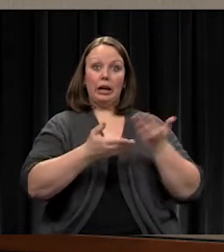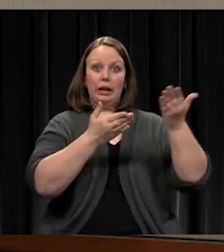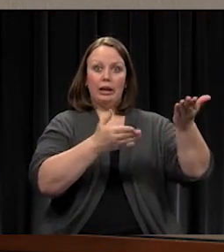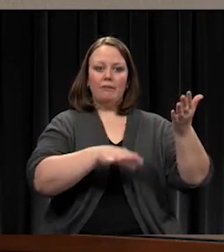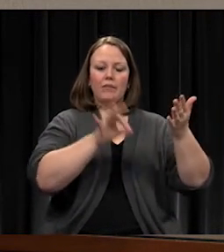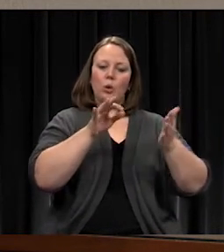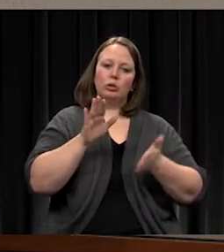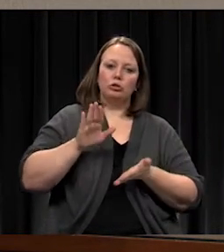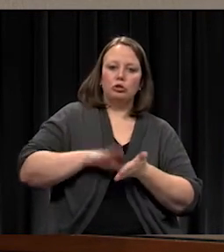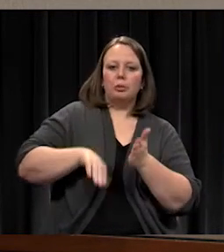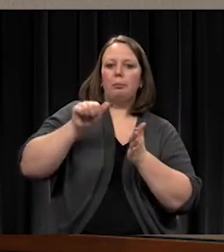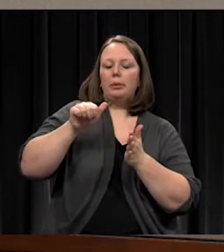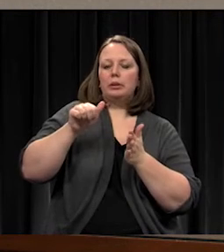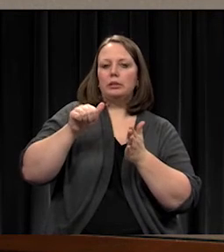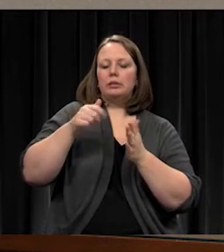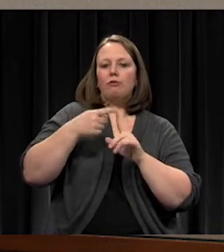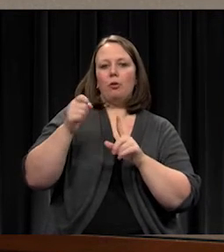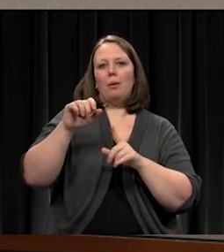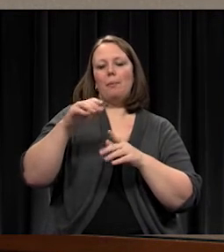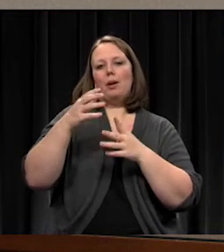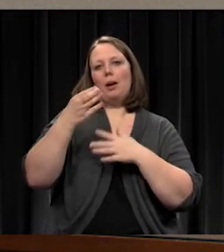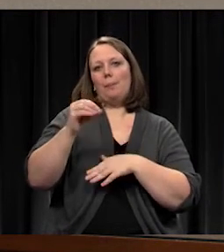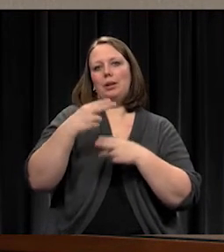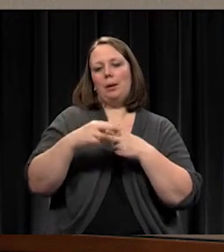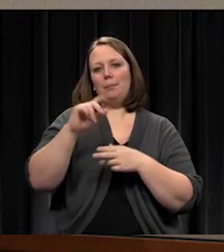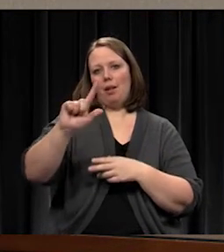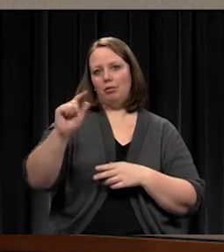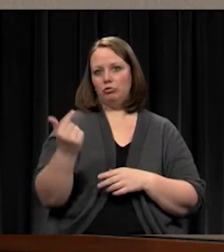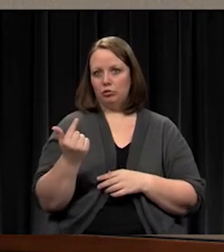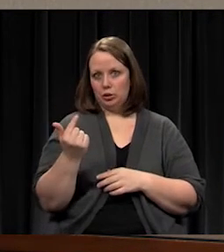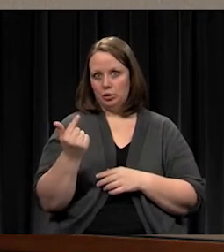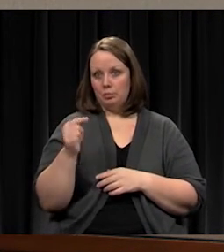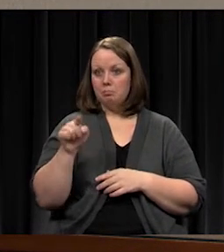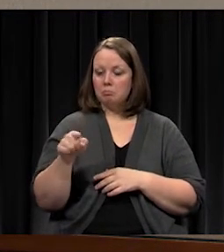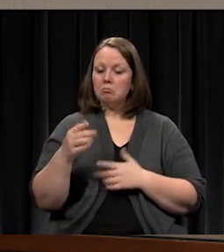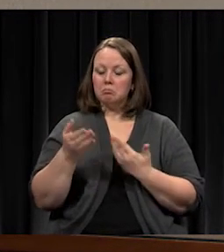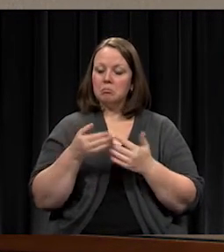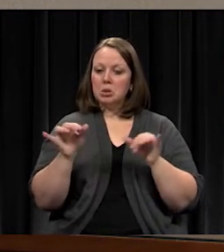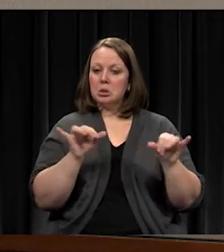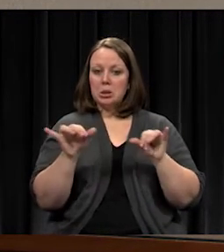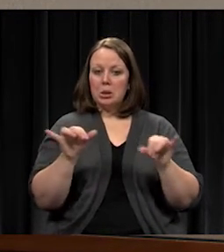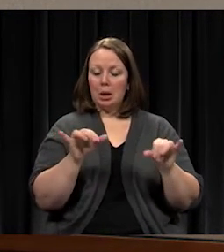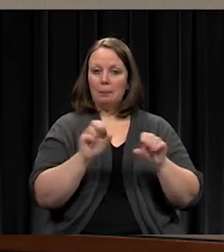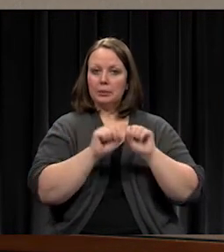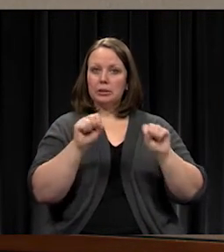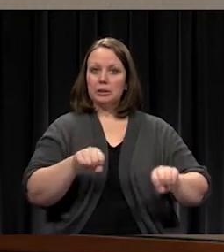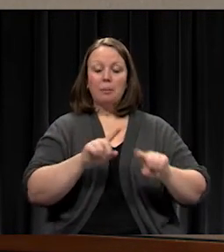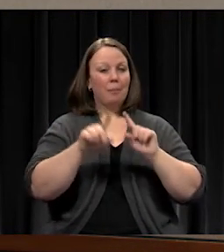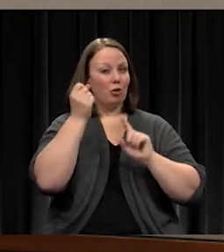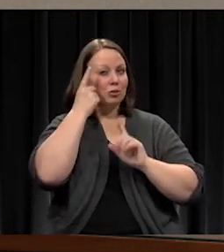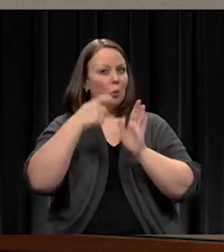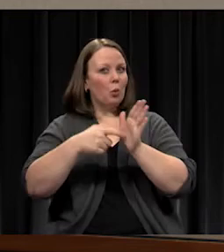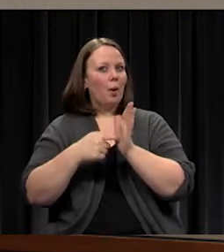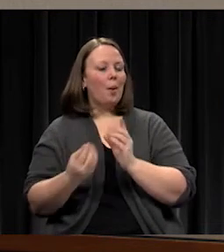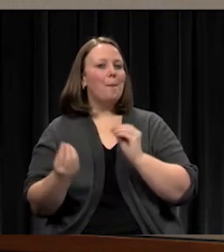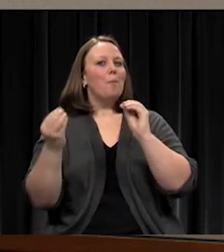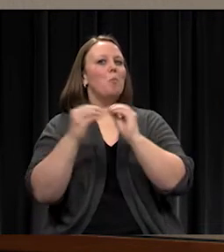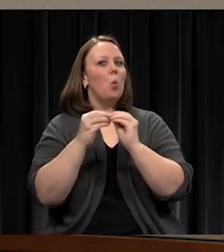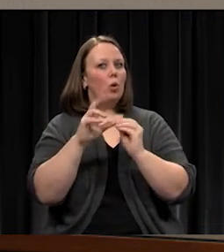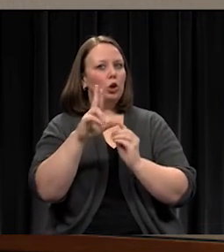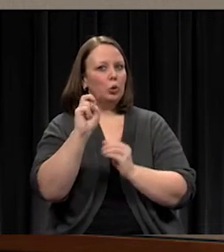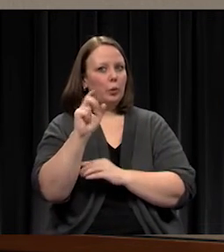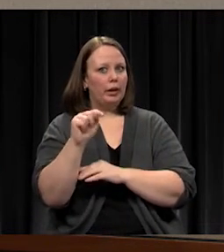comparable system. But it does require more units to provide the same amount of air conditioning and heating. The bidder